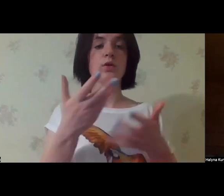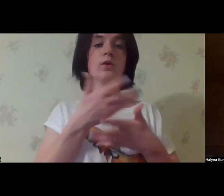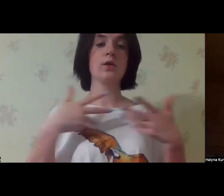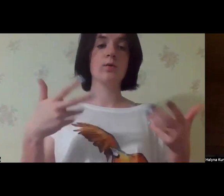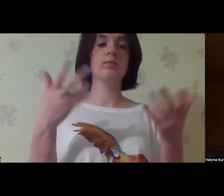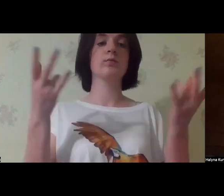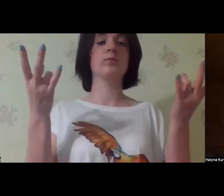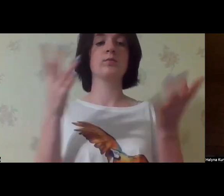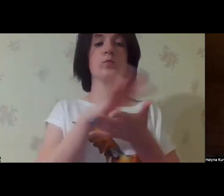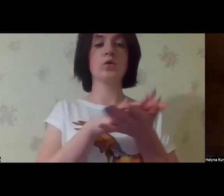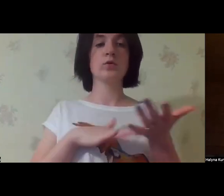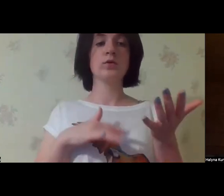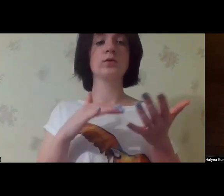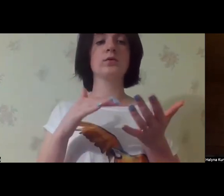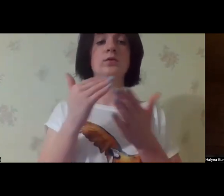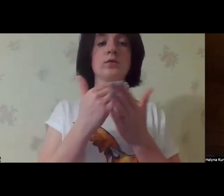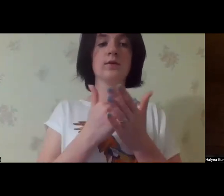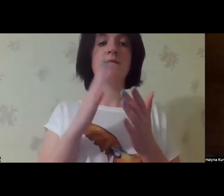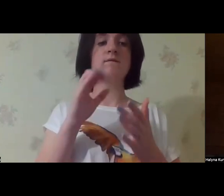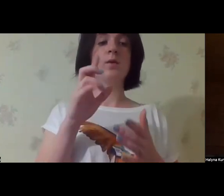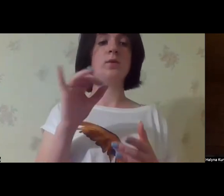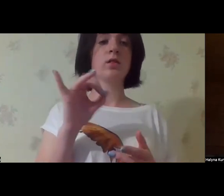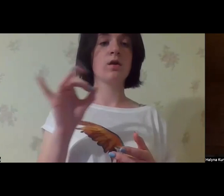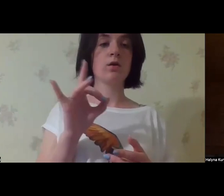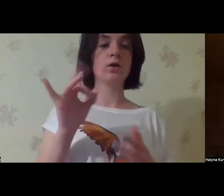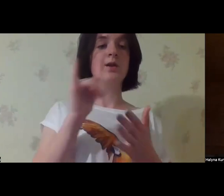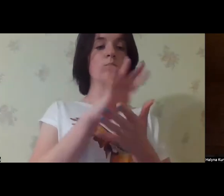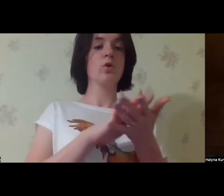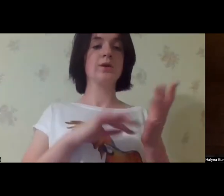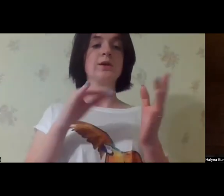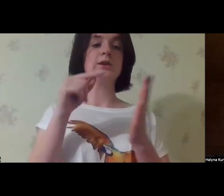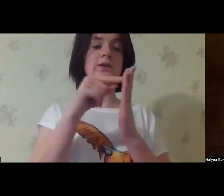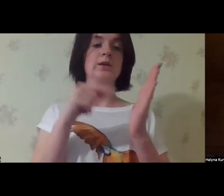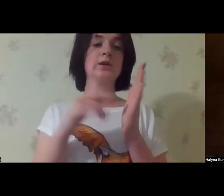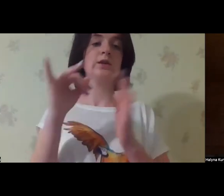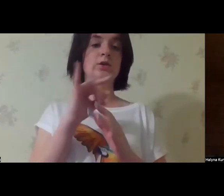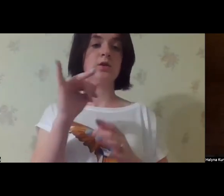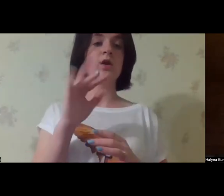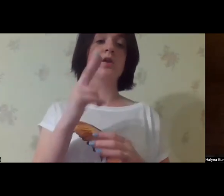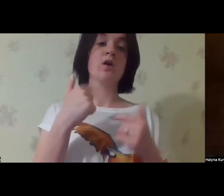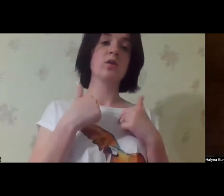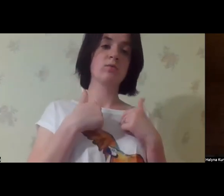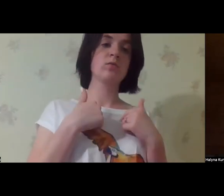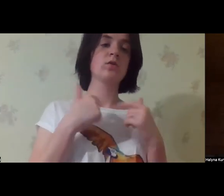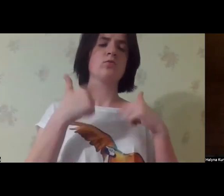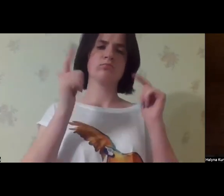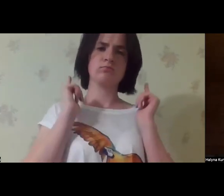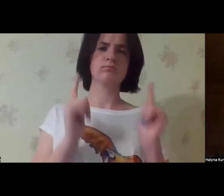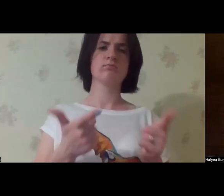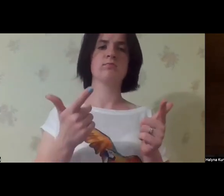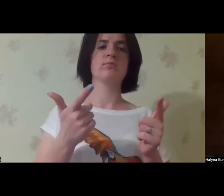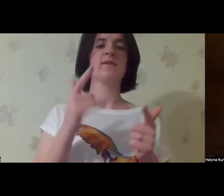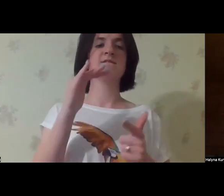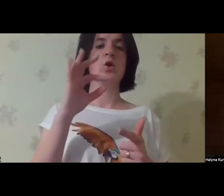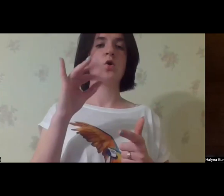I it's possible for us to continue the series of these webinars to share the stories. I